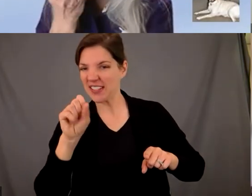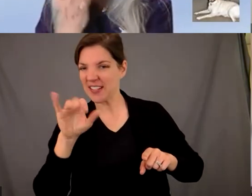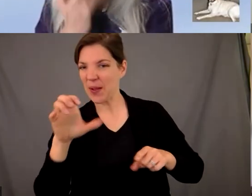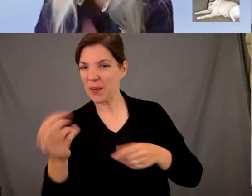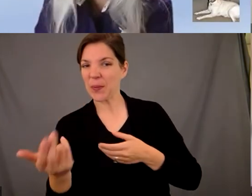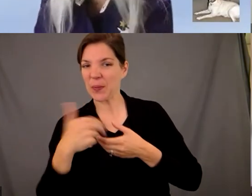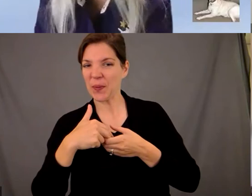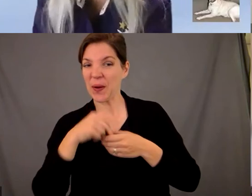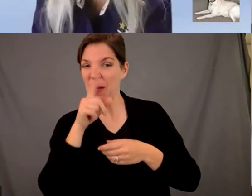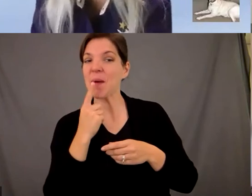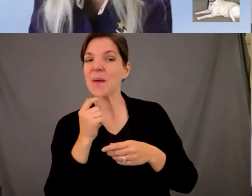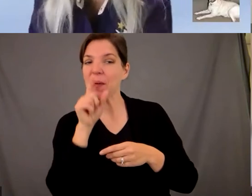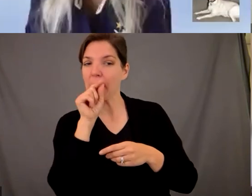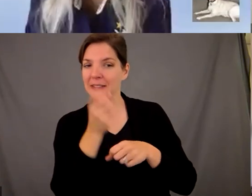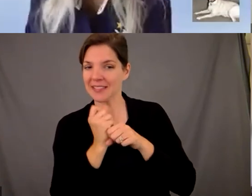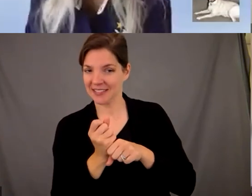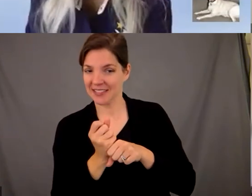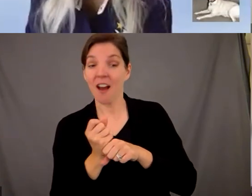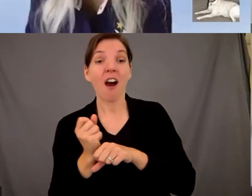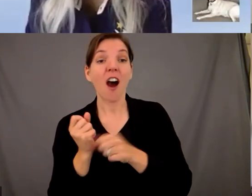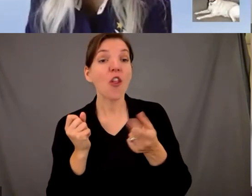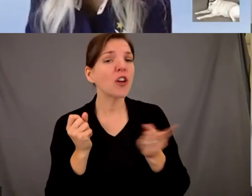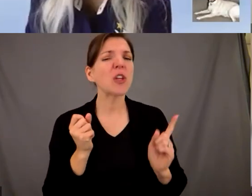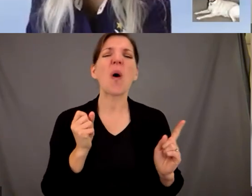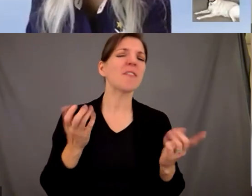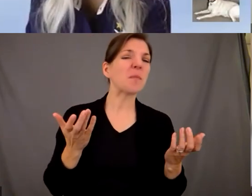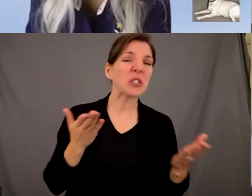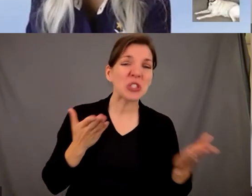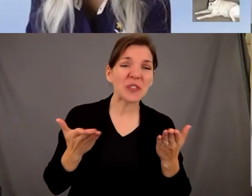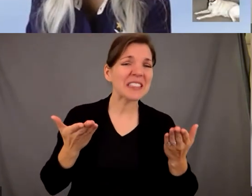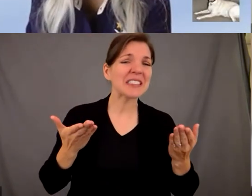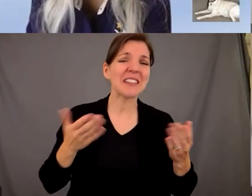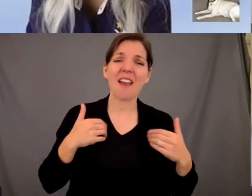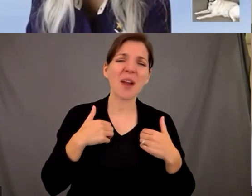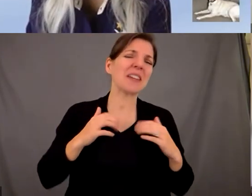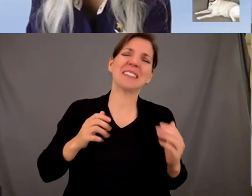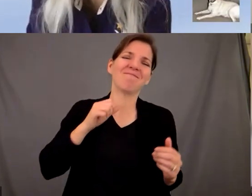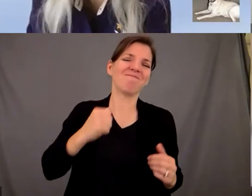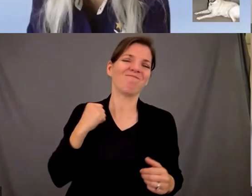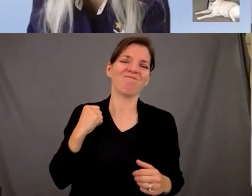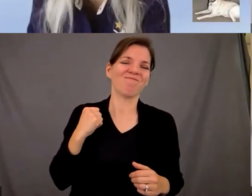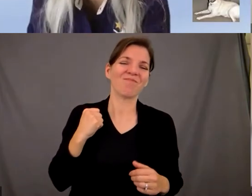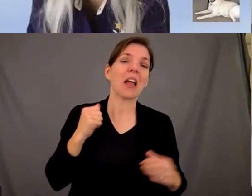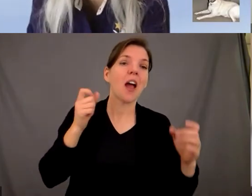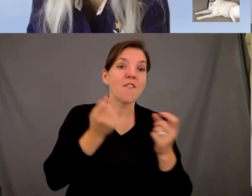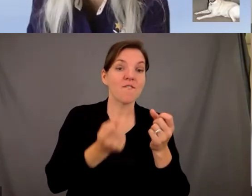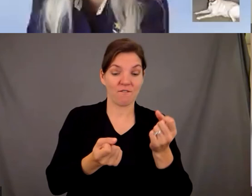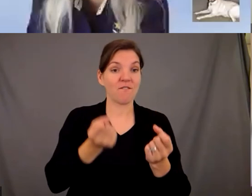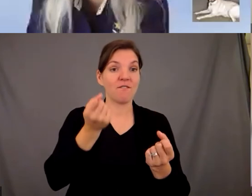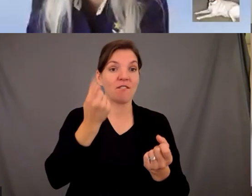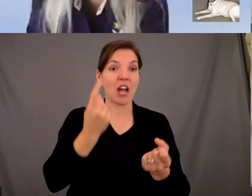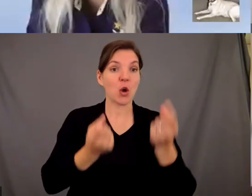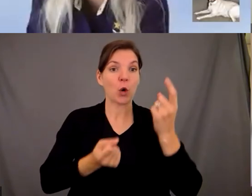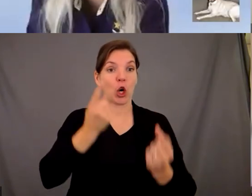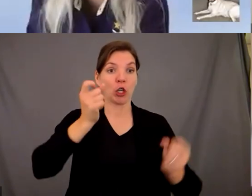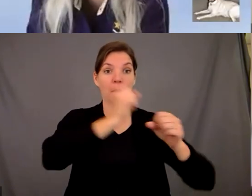had other people tell me that they were not bringing their service animals because of the fireworks specifically because of the fireworks um and